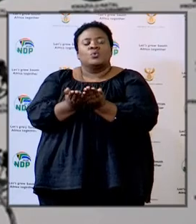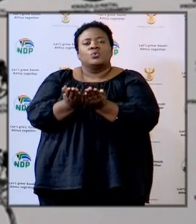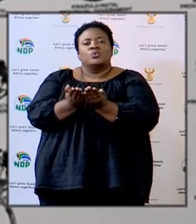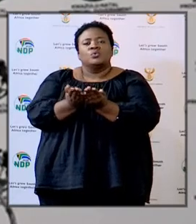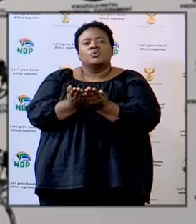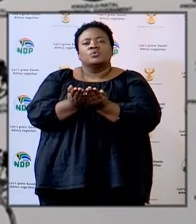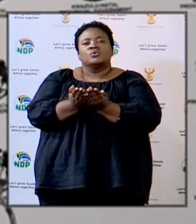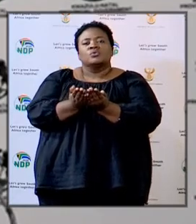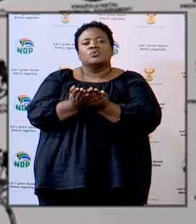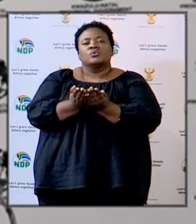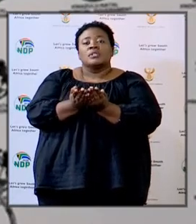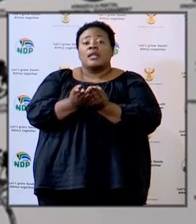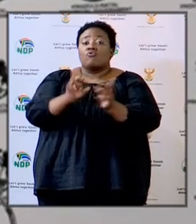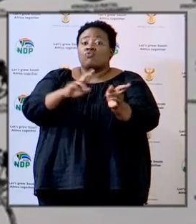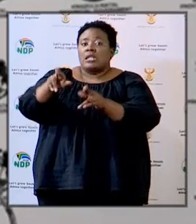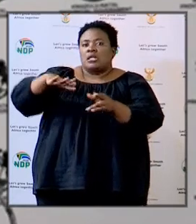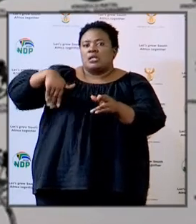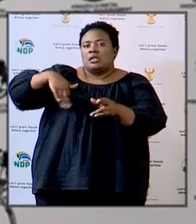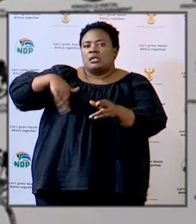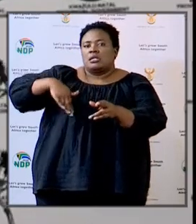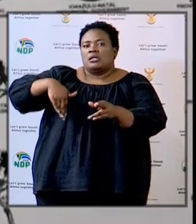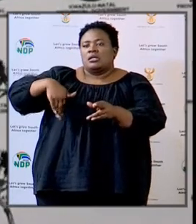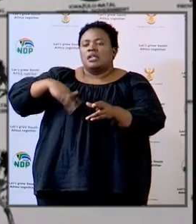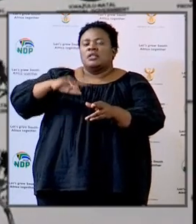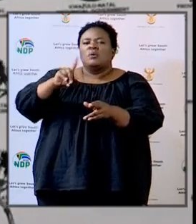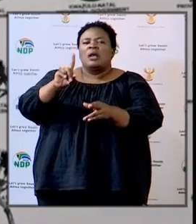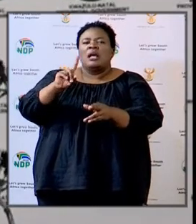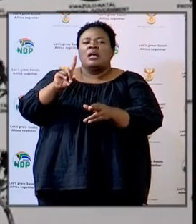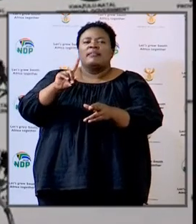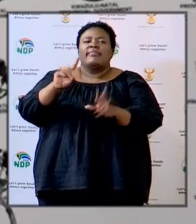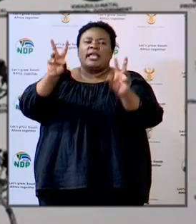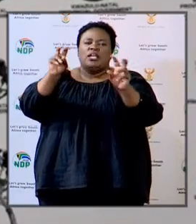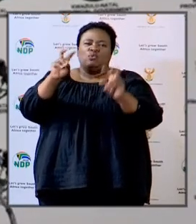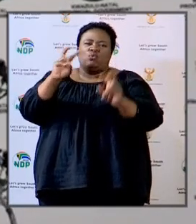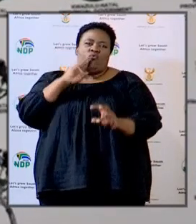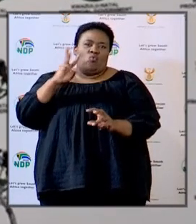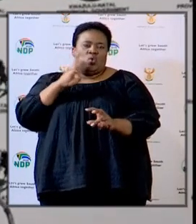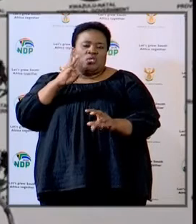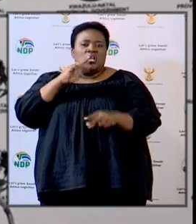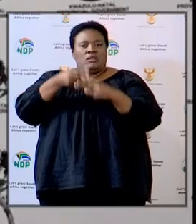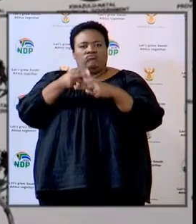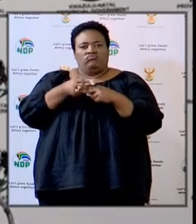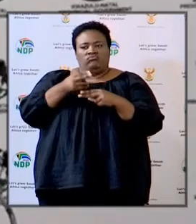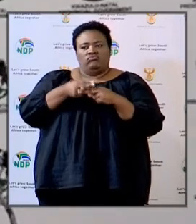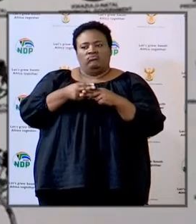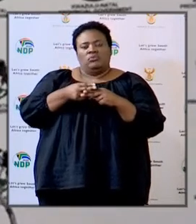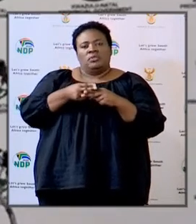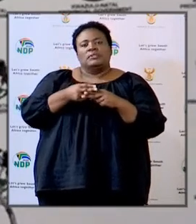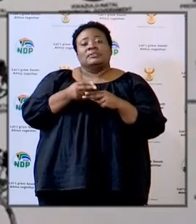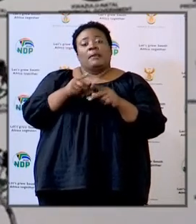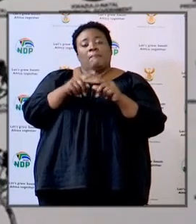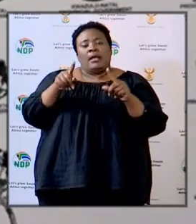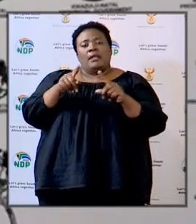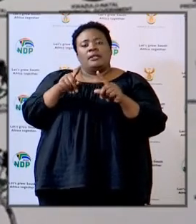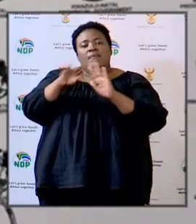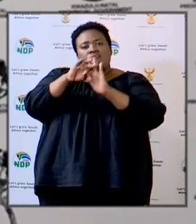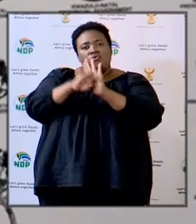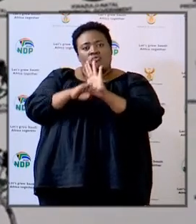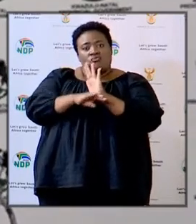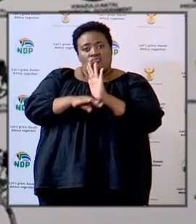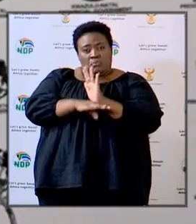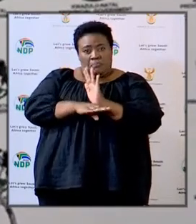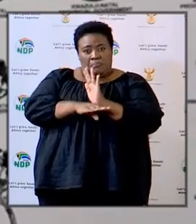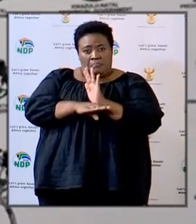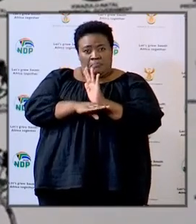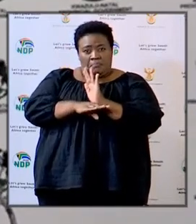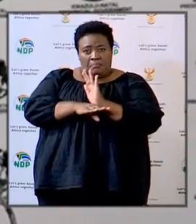are said not to be ready is around the issue of water and sanitation but the program